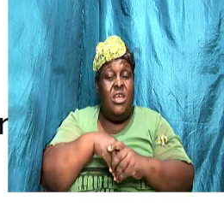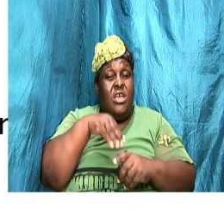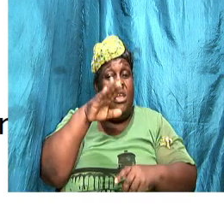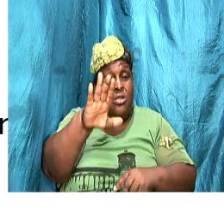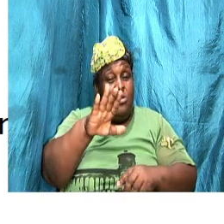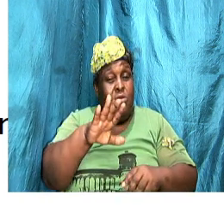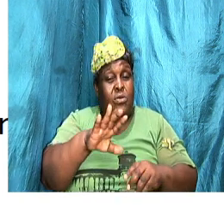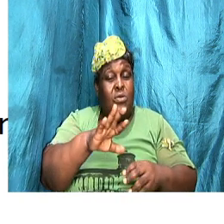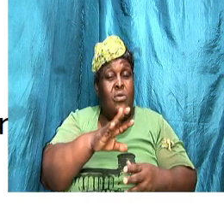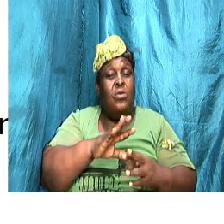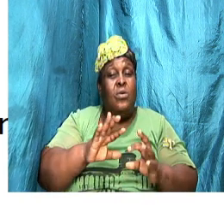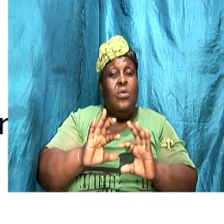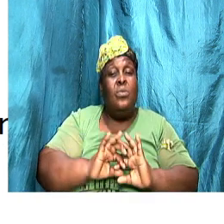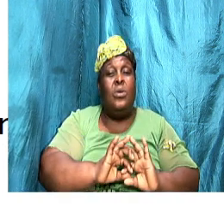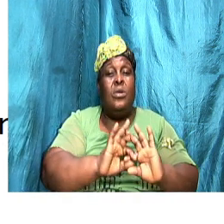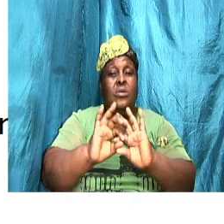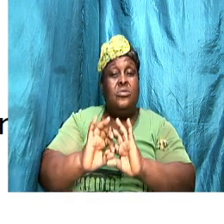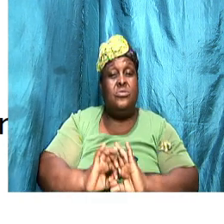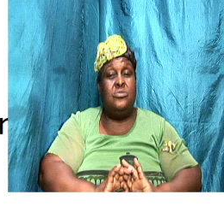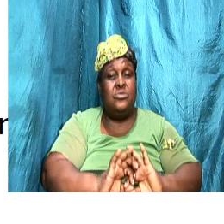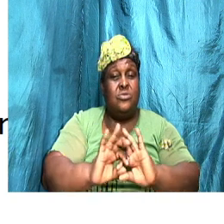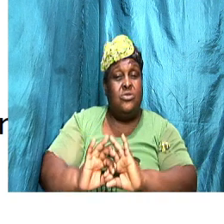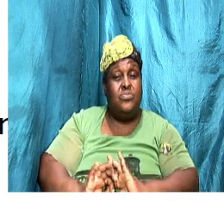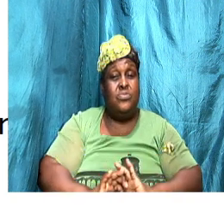main card that holds your wife